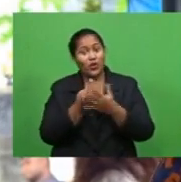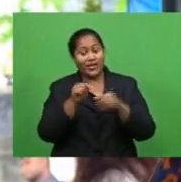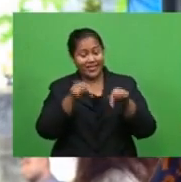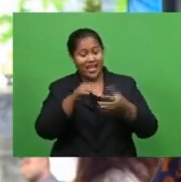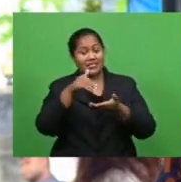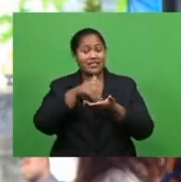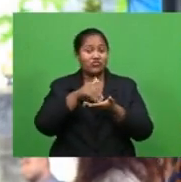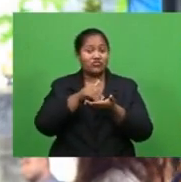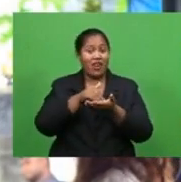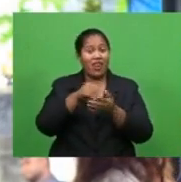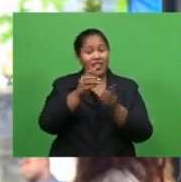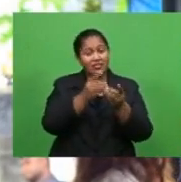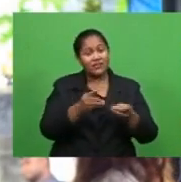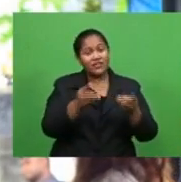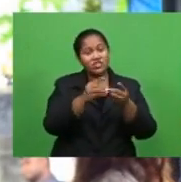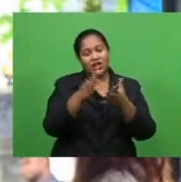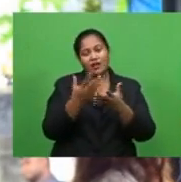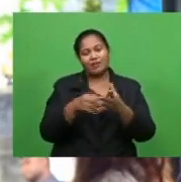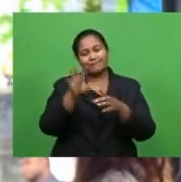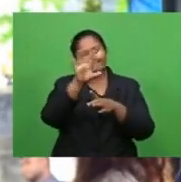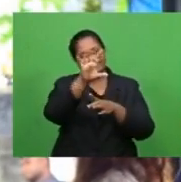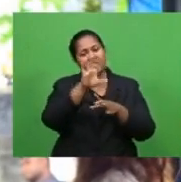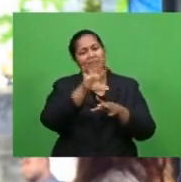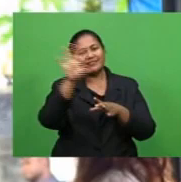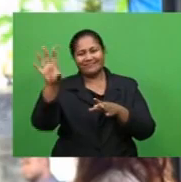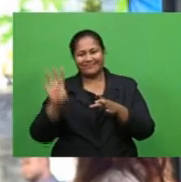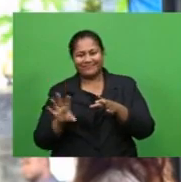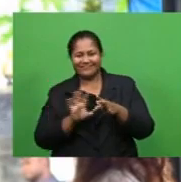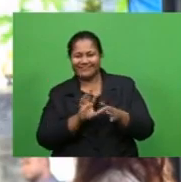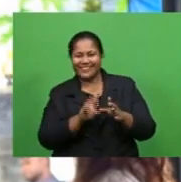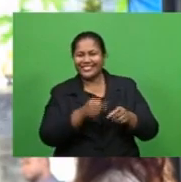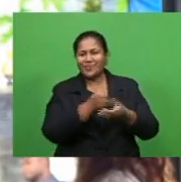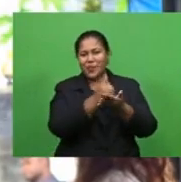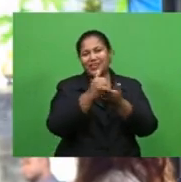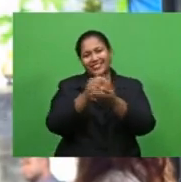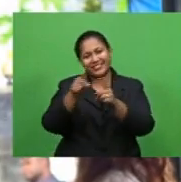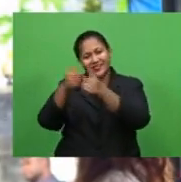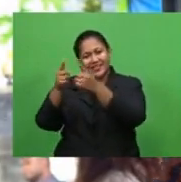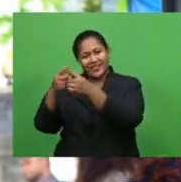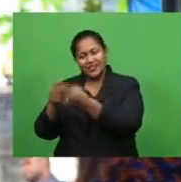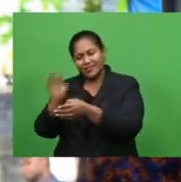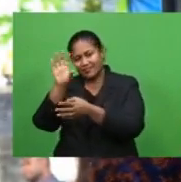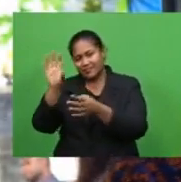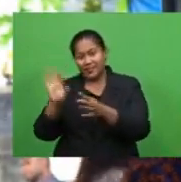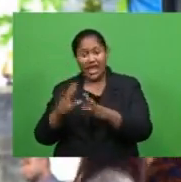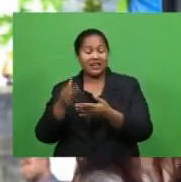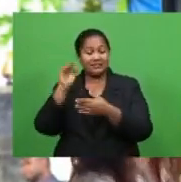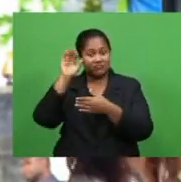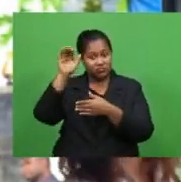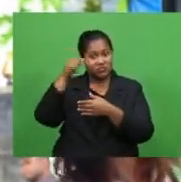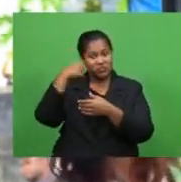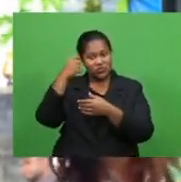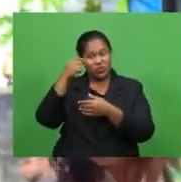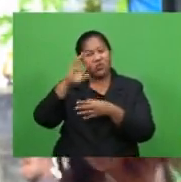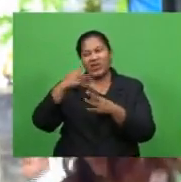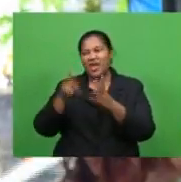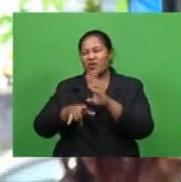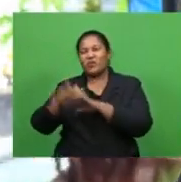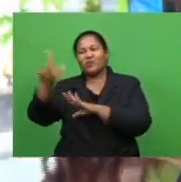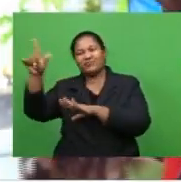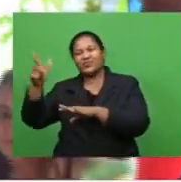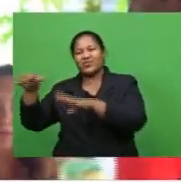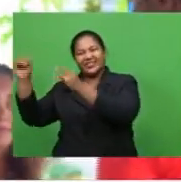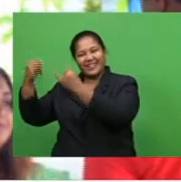division, but we are now supporting our members in the western division and in the near future we will be going out to the maritime and also